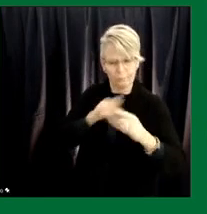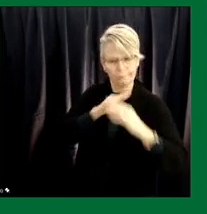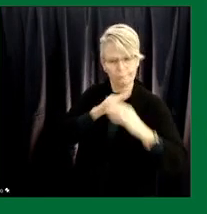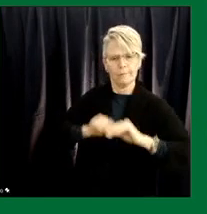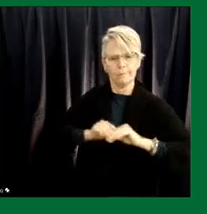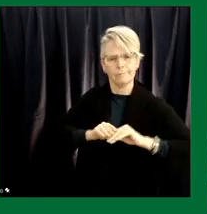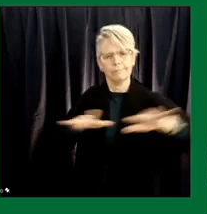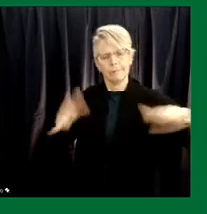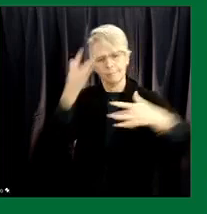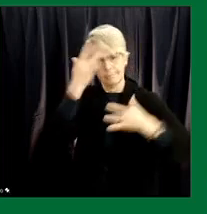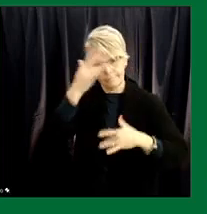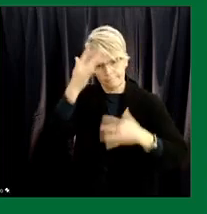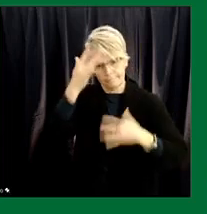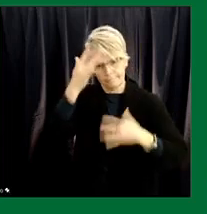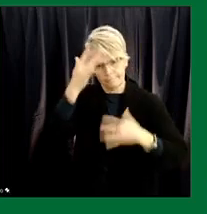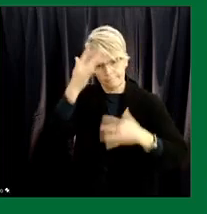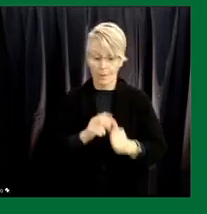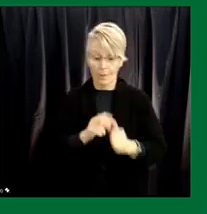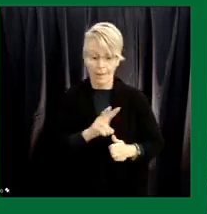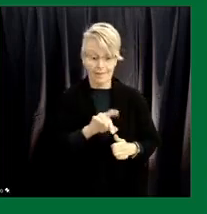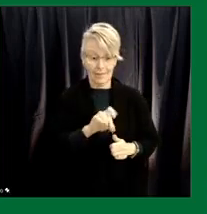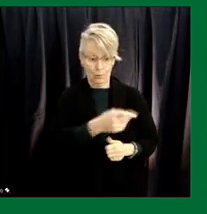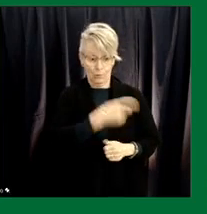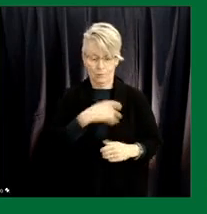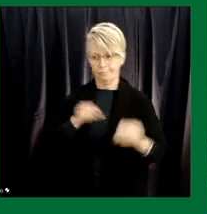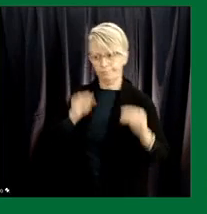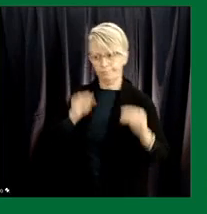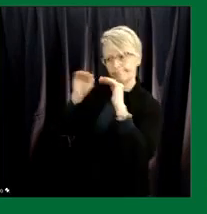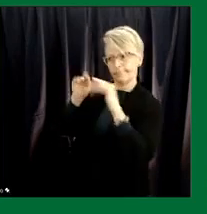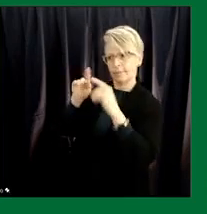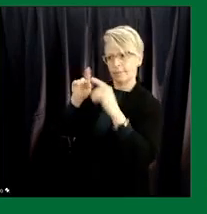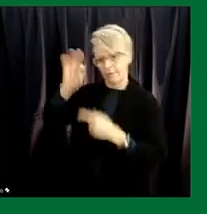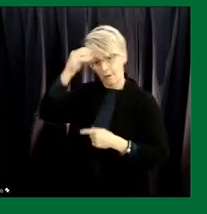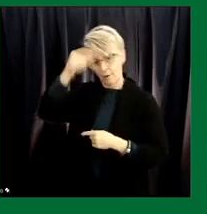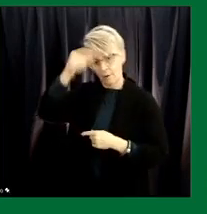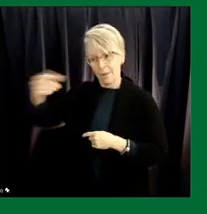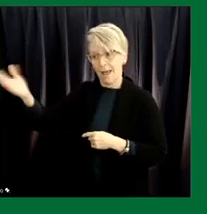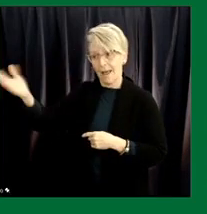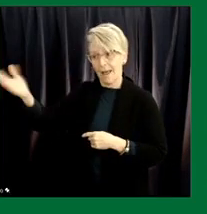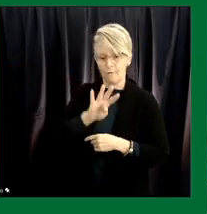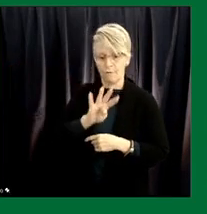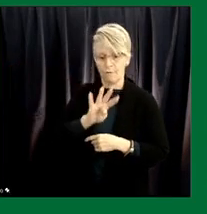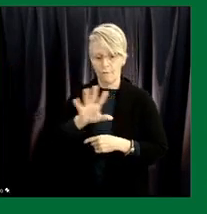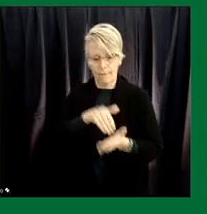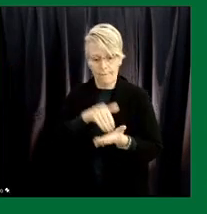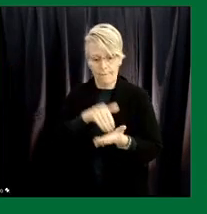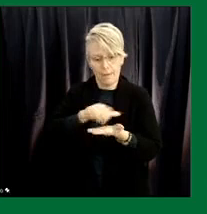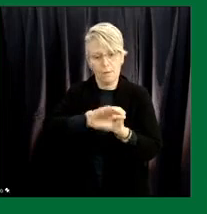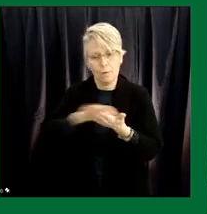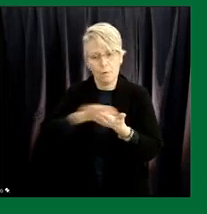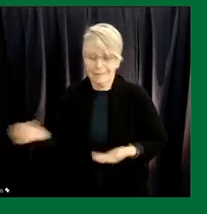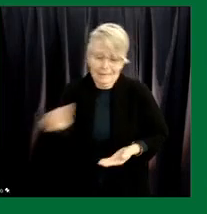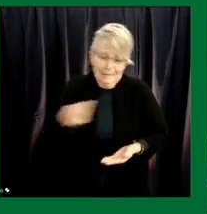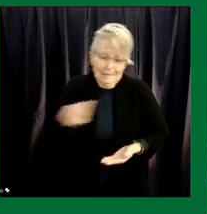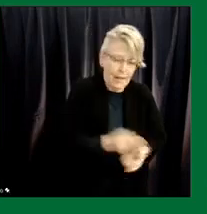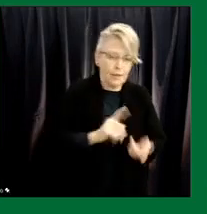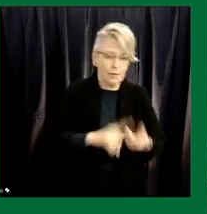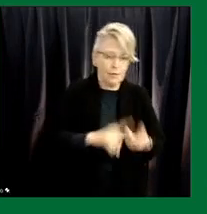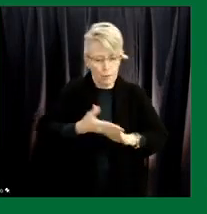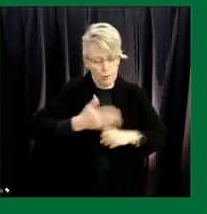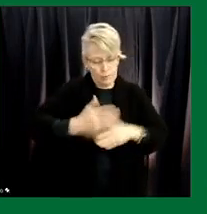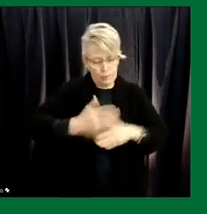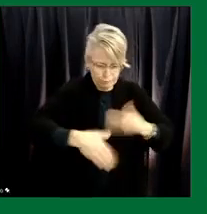with Vito we are requesting 45 million dollars in federal government support and ongoing operational funding for this project.